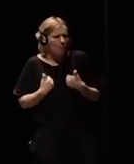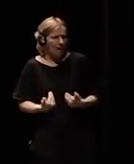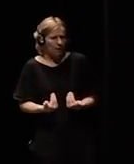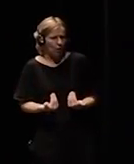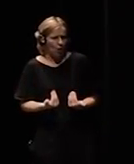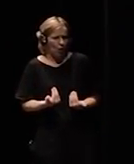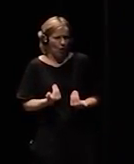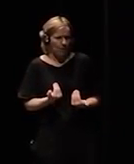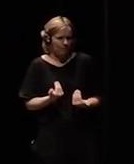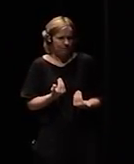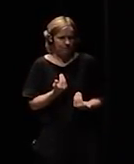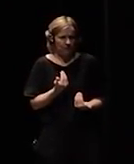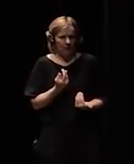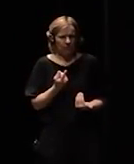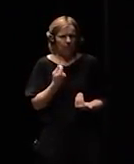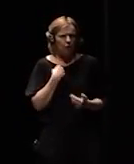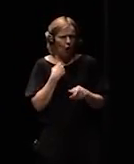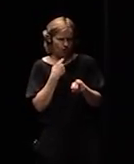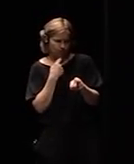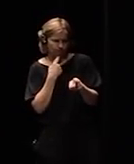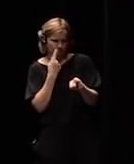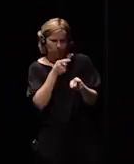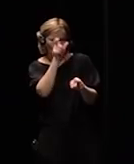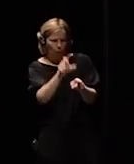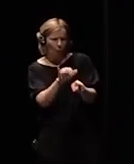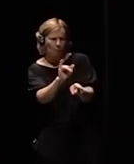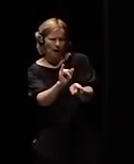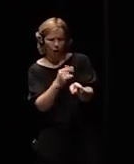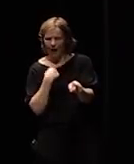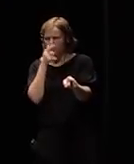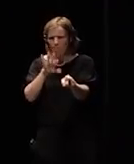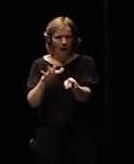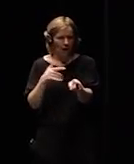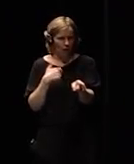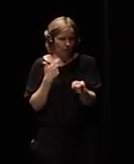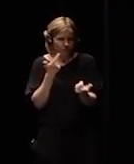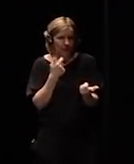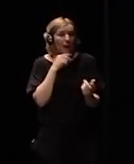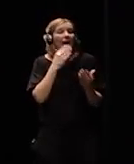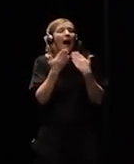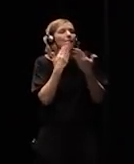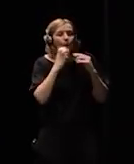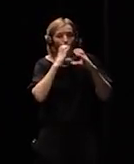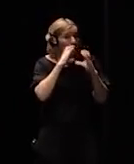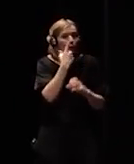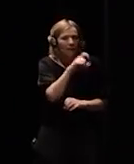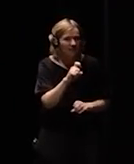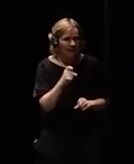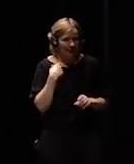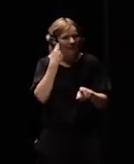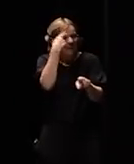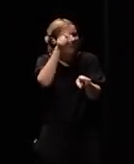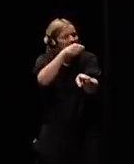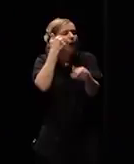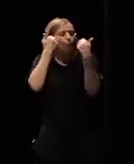to recognize the other human that's without saying a single word it does all the things that machines can never do